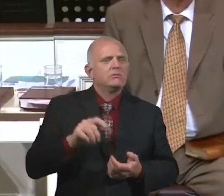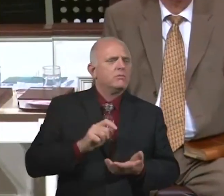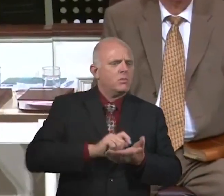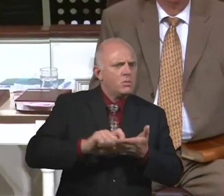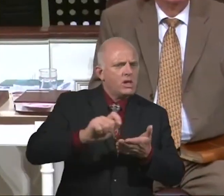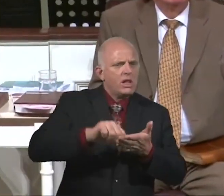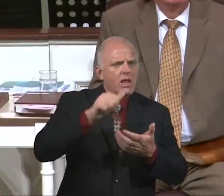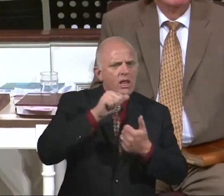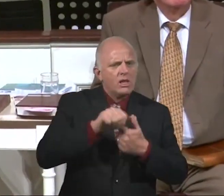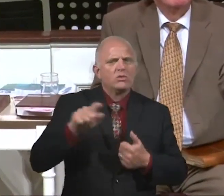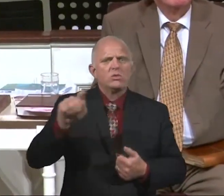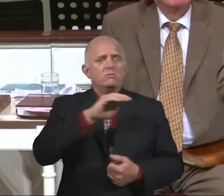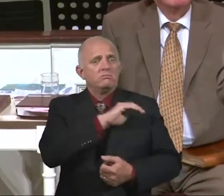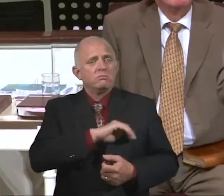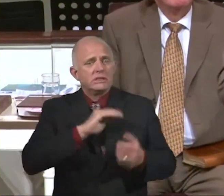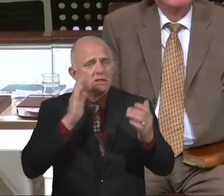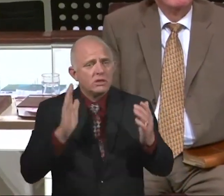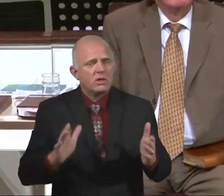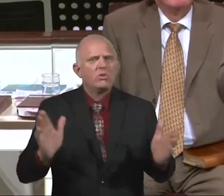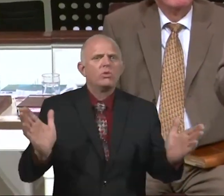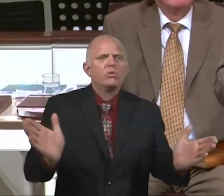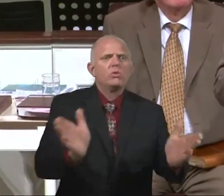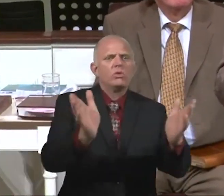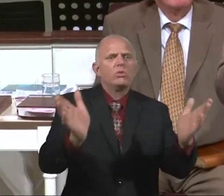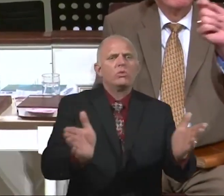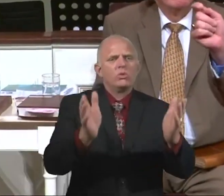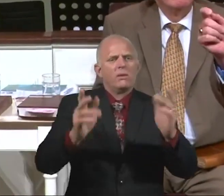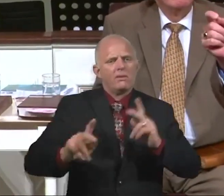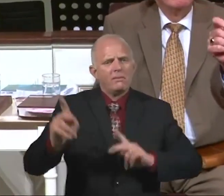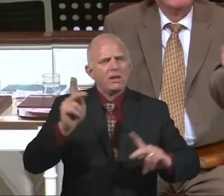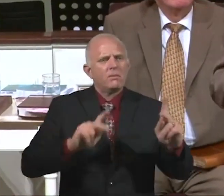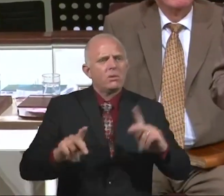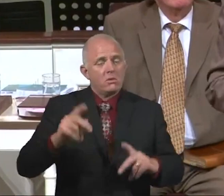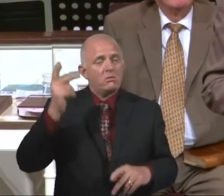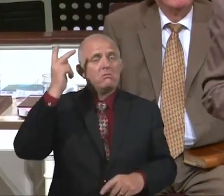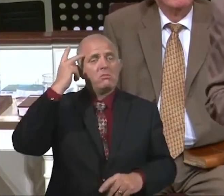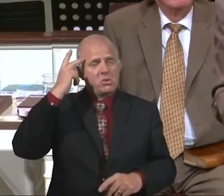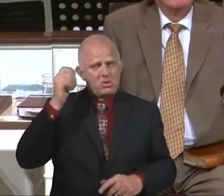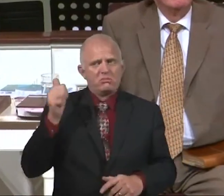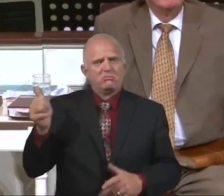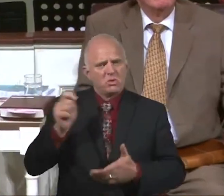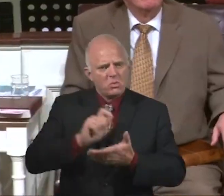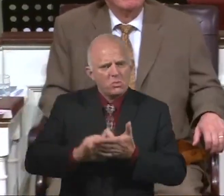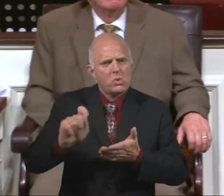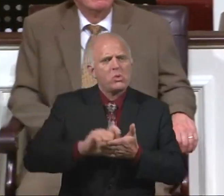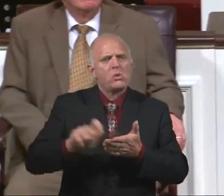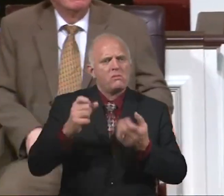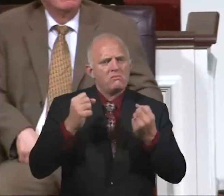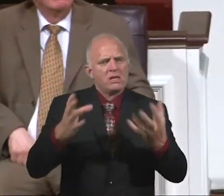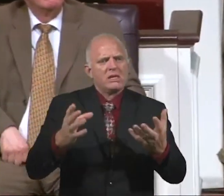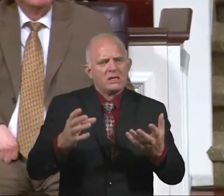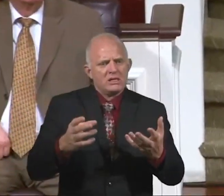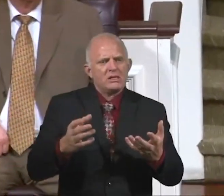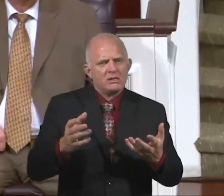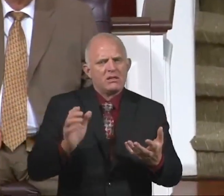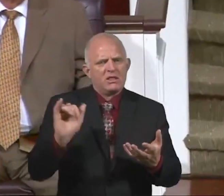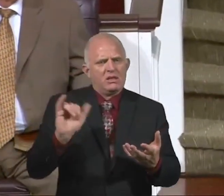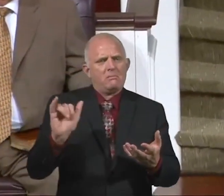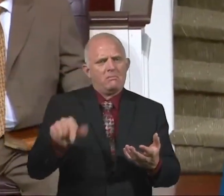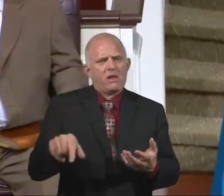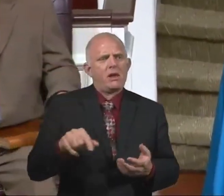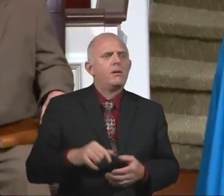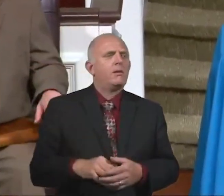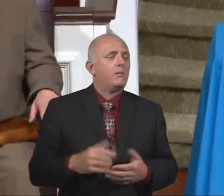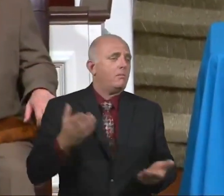notes to missionaries. Encourage them. And Paul wrote. And a lot of times I think he probably dictated. He